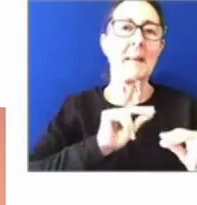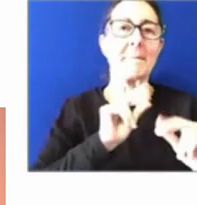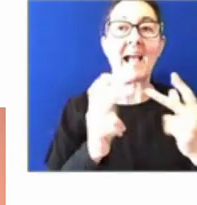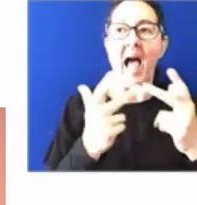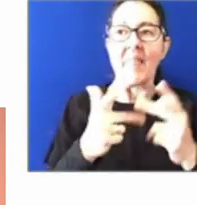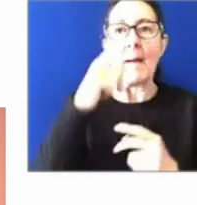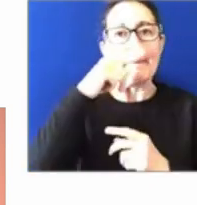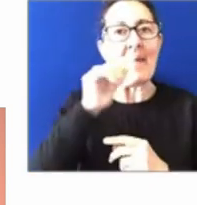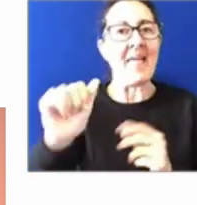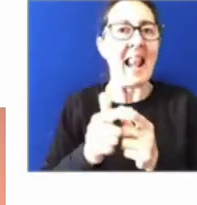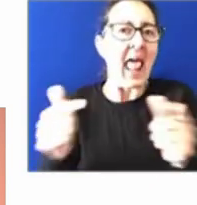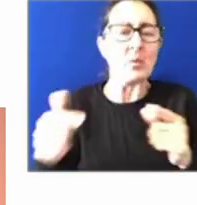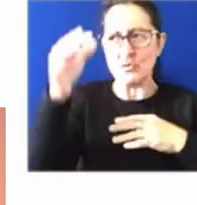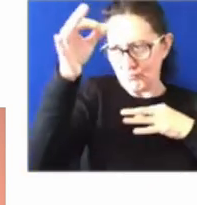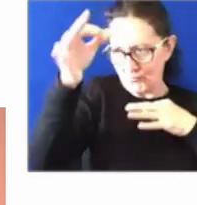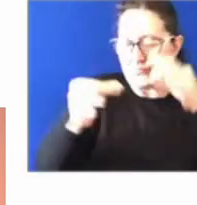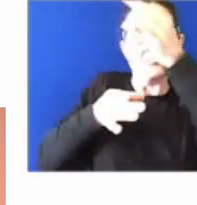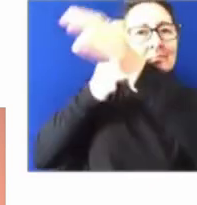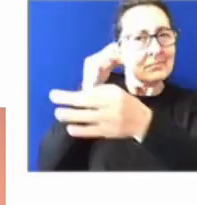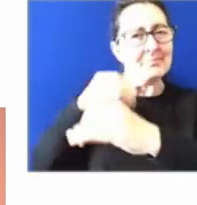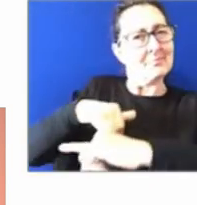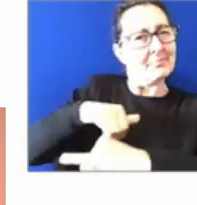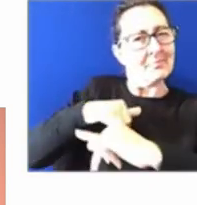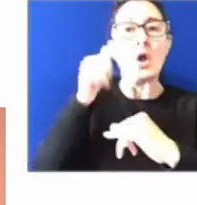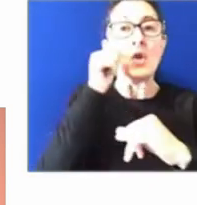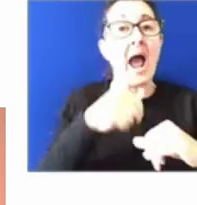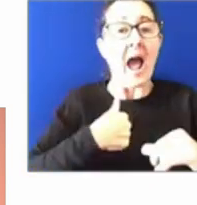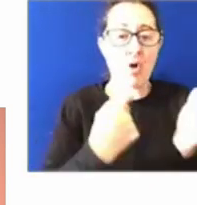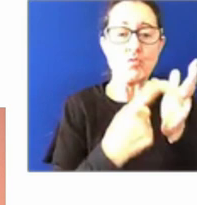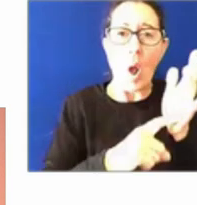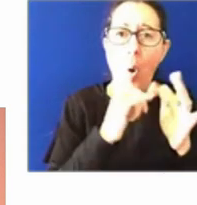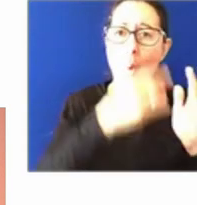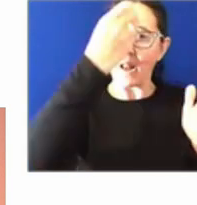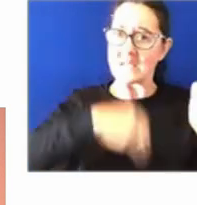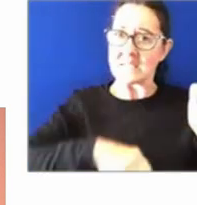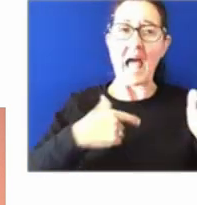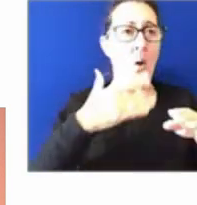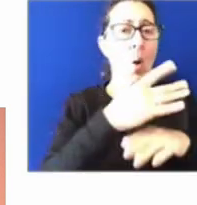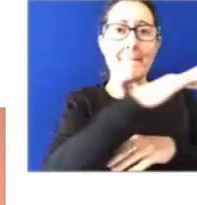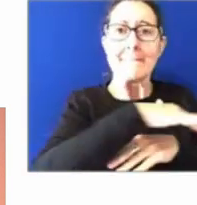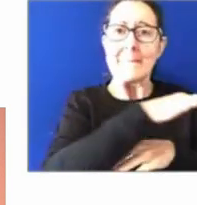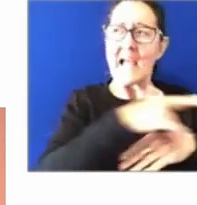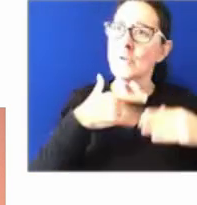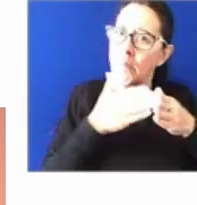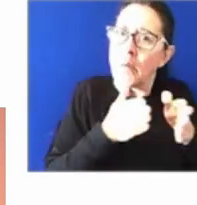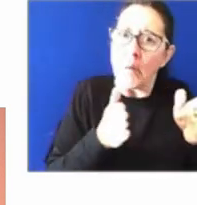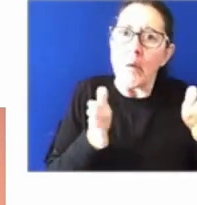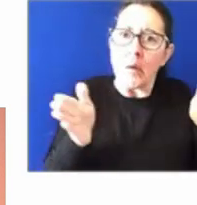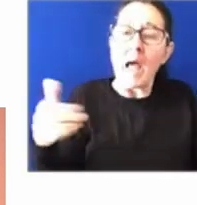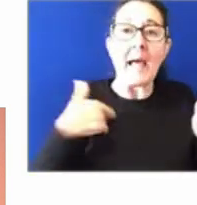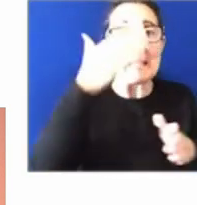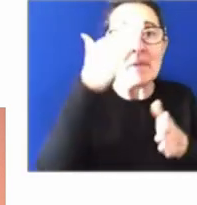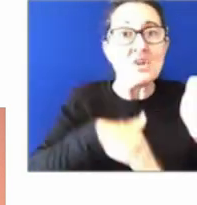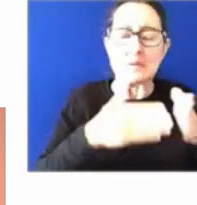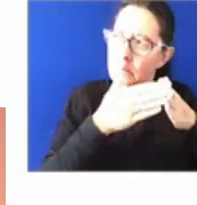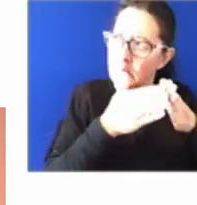and workplaces. It increases your skills and your experiences. And it does help all of us to build